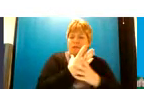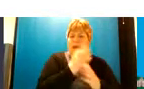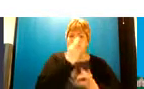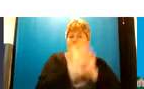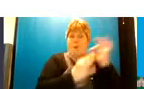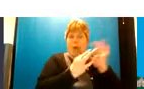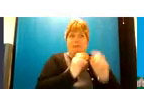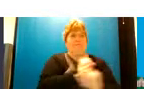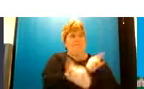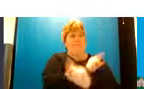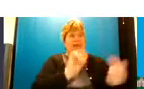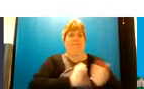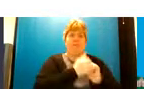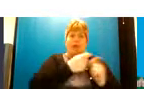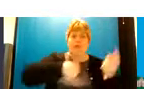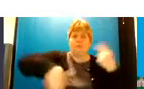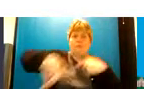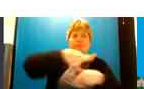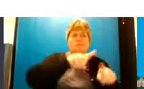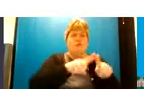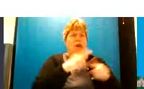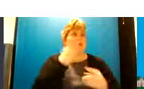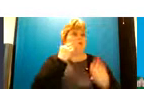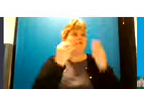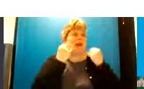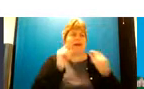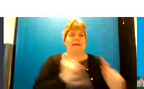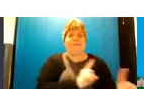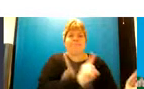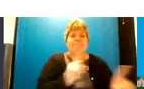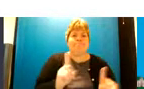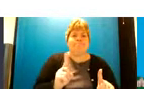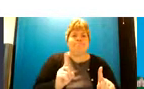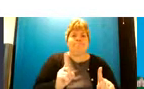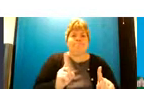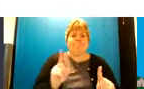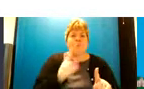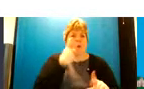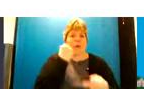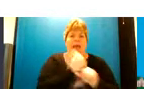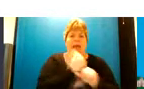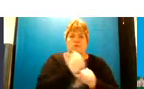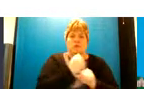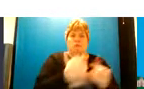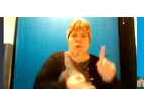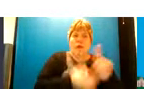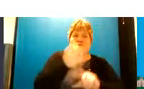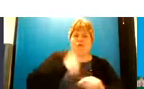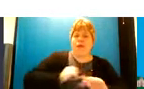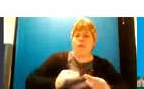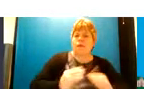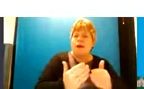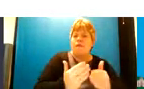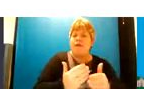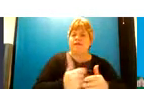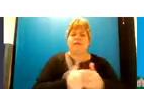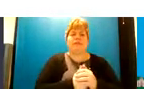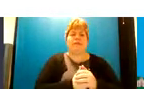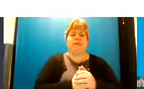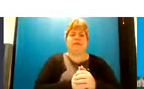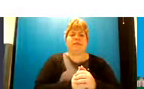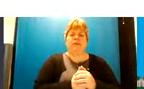to their peers to find out what um what what we can do to improve the services so um